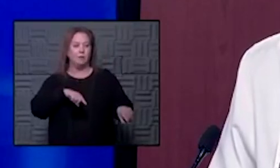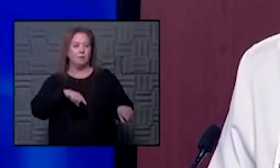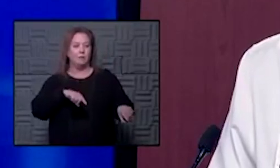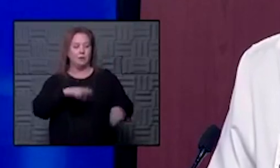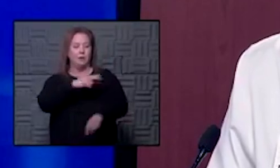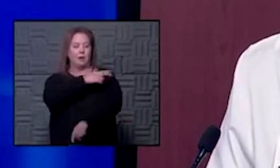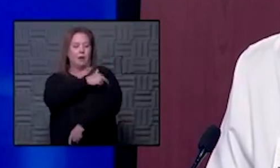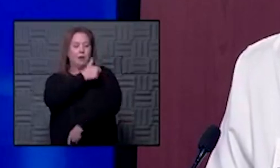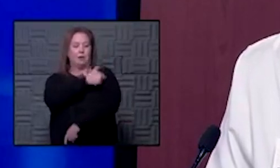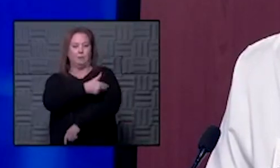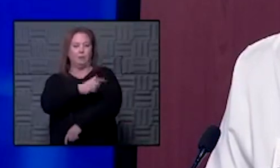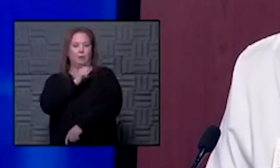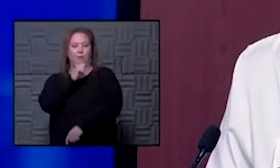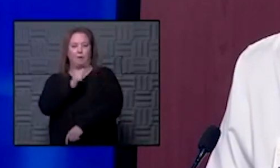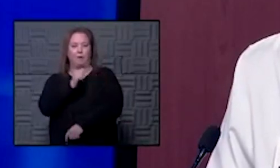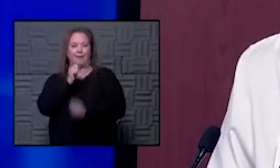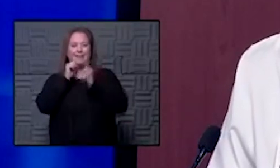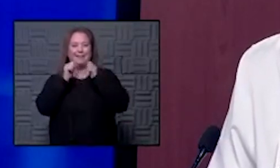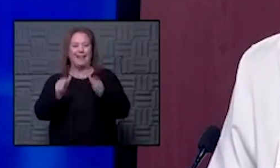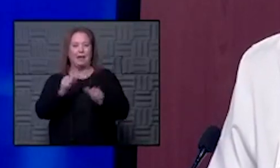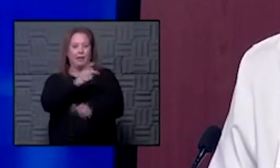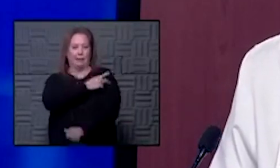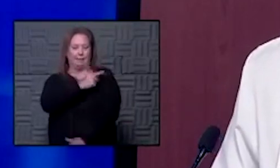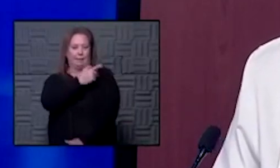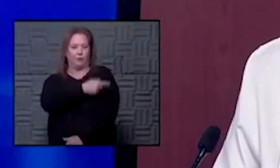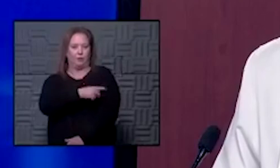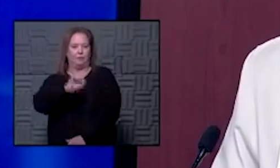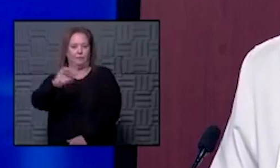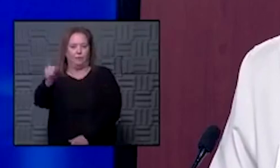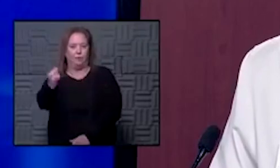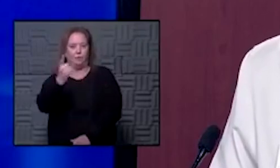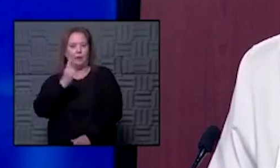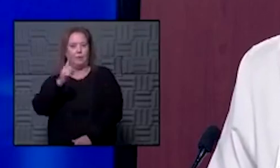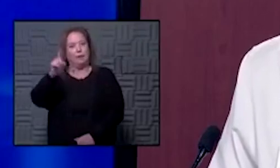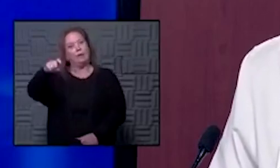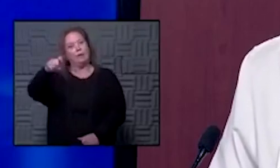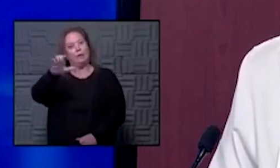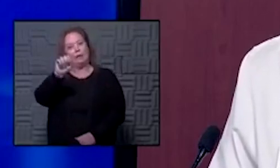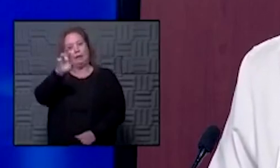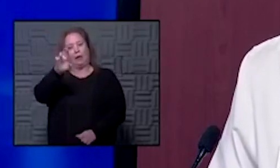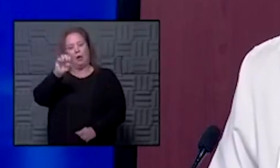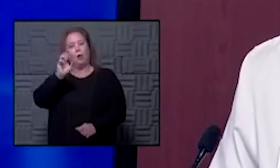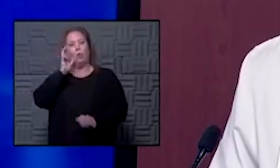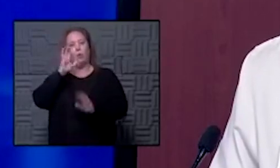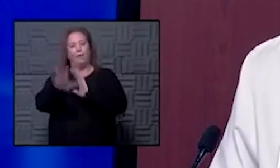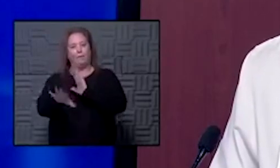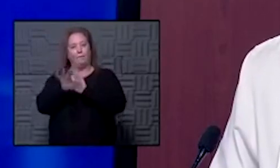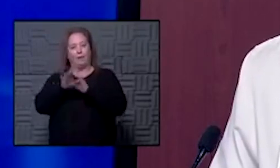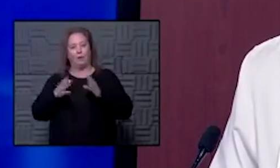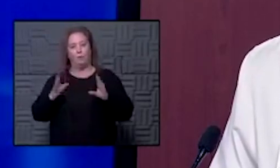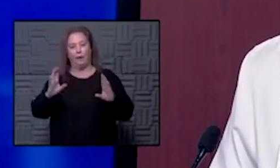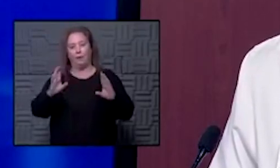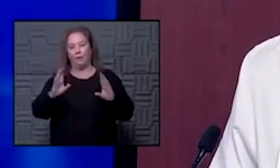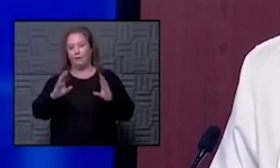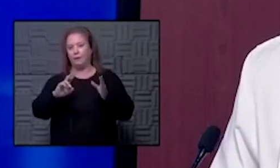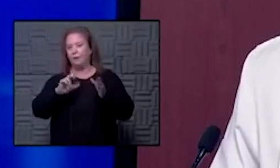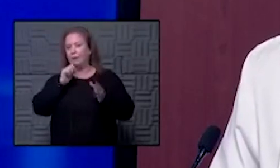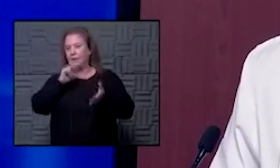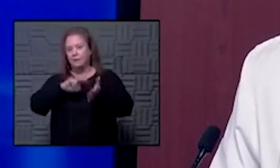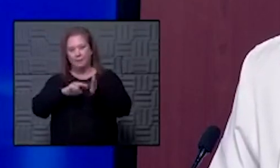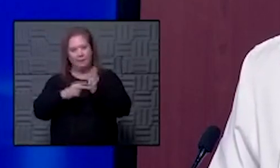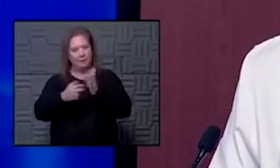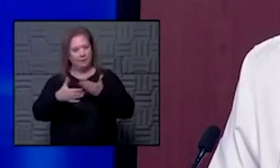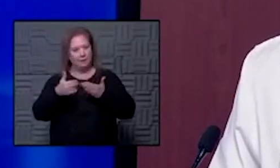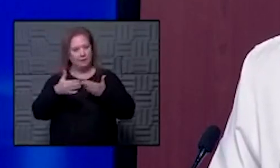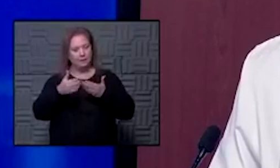hospitals are not turning away patients that show up needing care we find a way doesn't mean it's easy doesn't mean it's ideal but if you